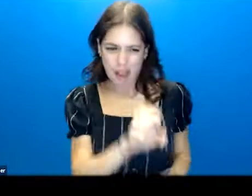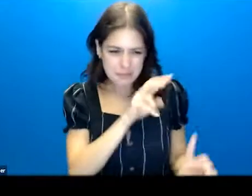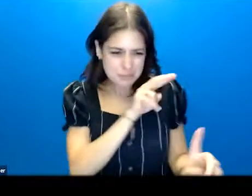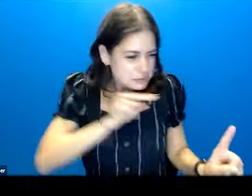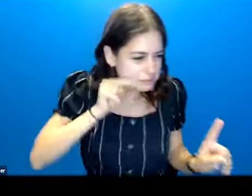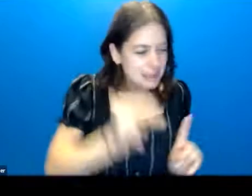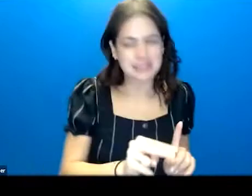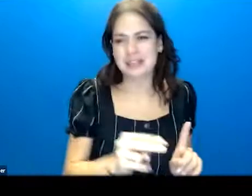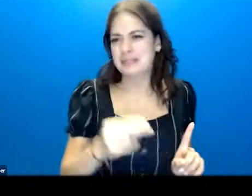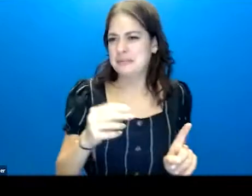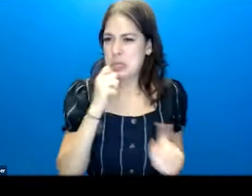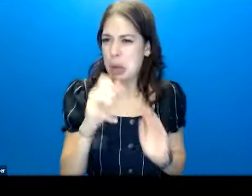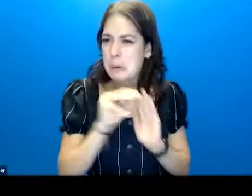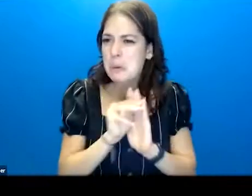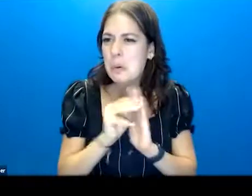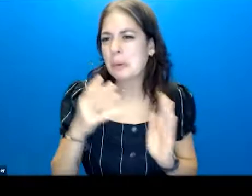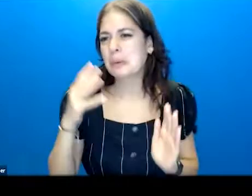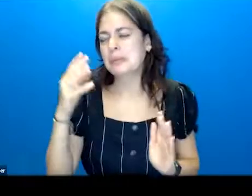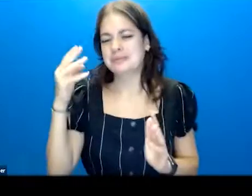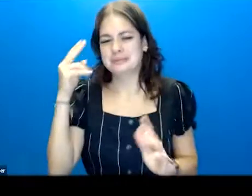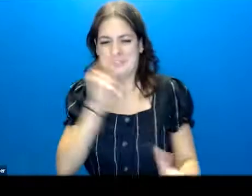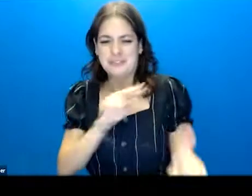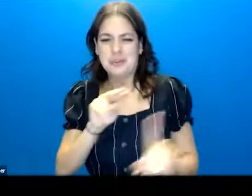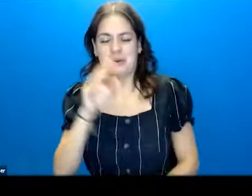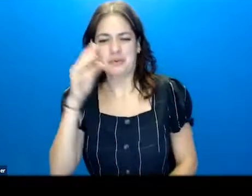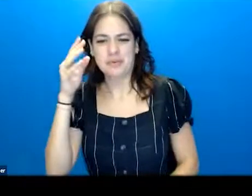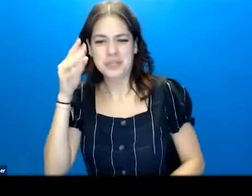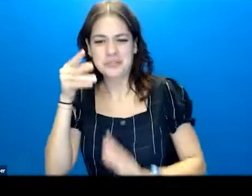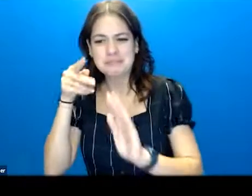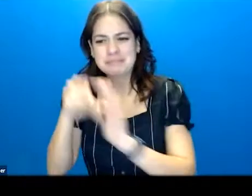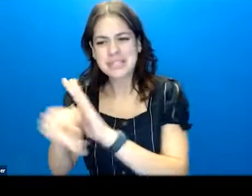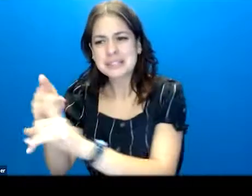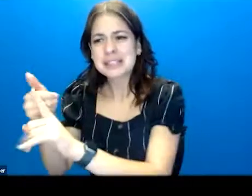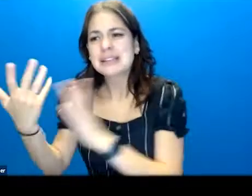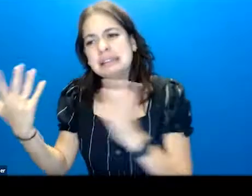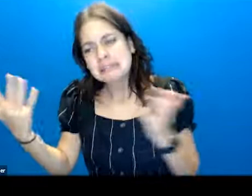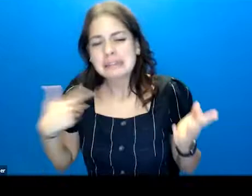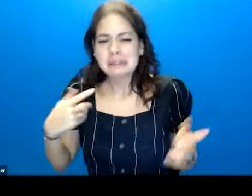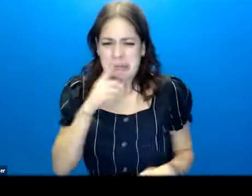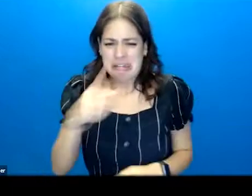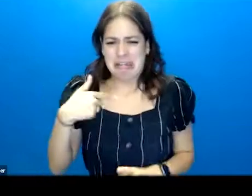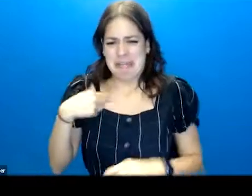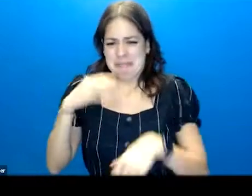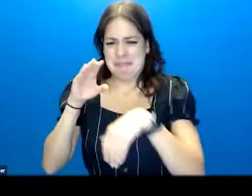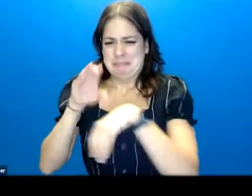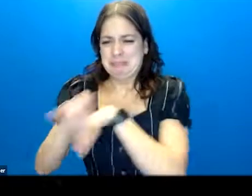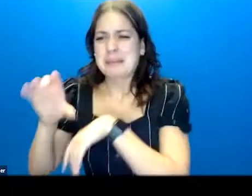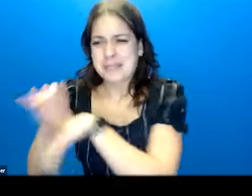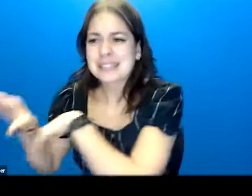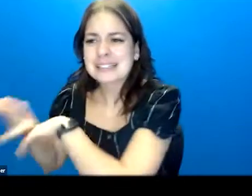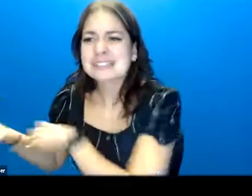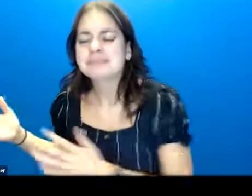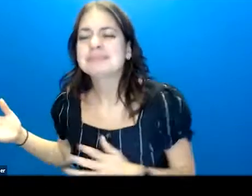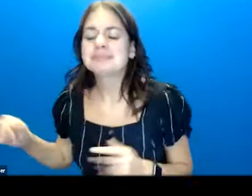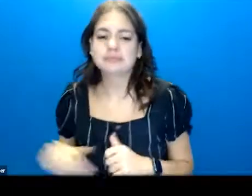a moral view of suicide ideation and behavior. And it's really blaming and stigmatizing. So